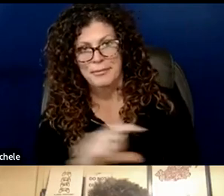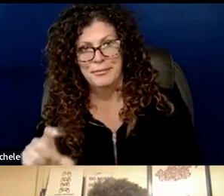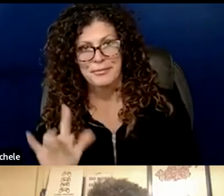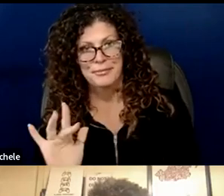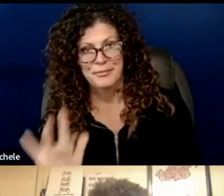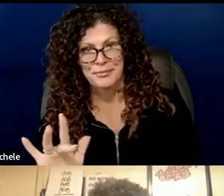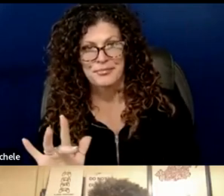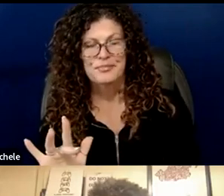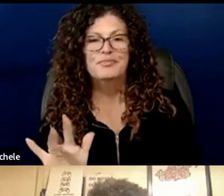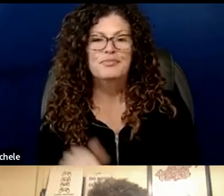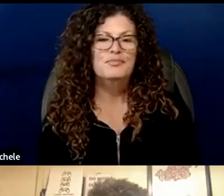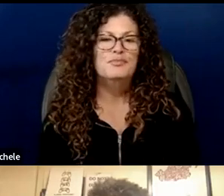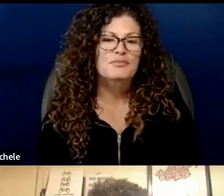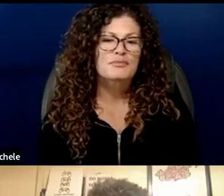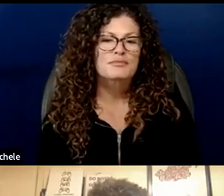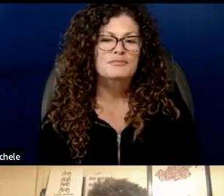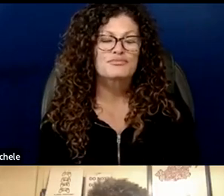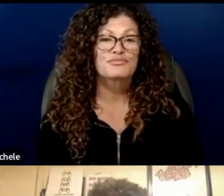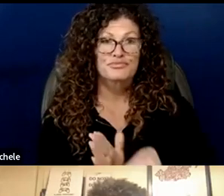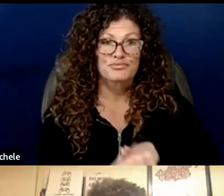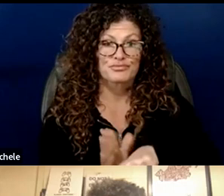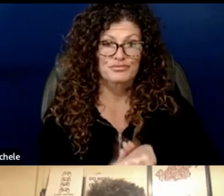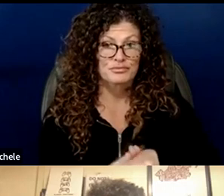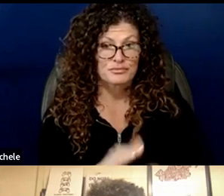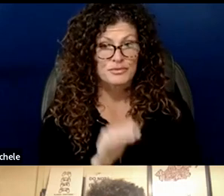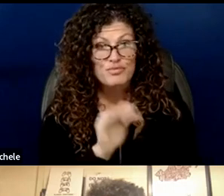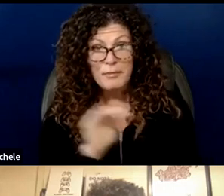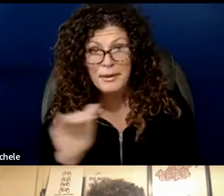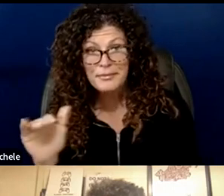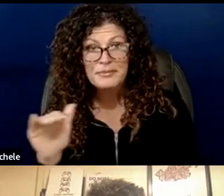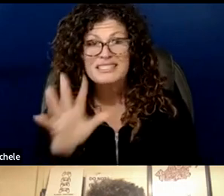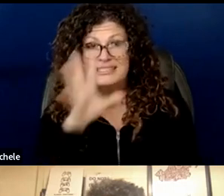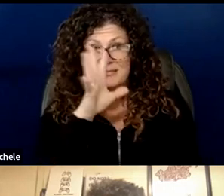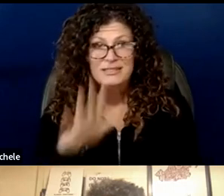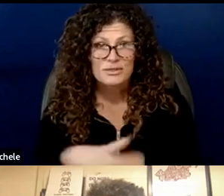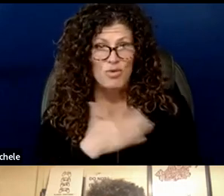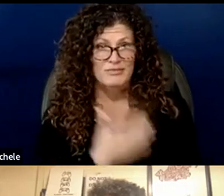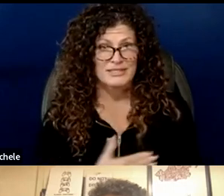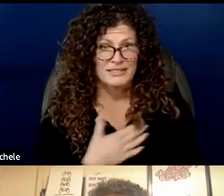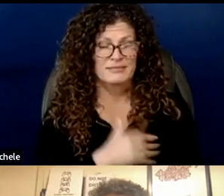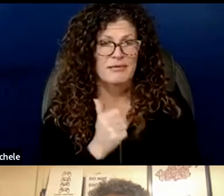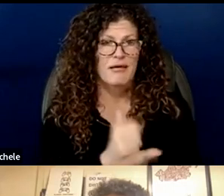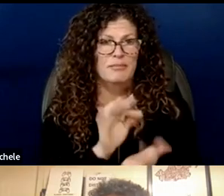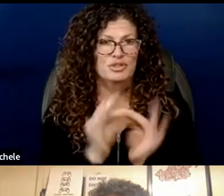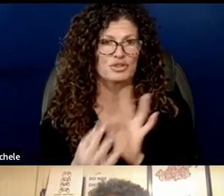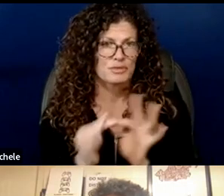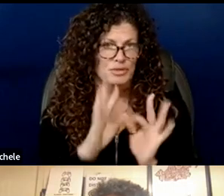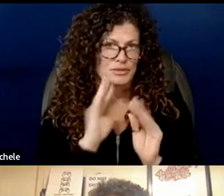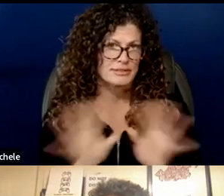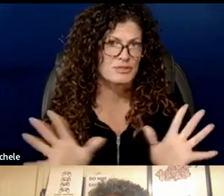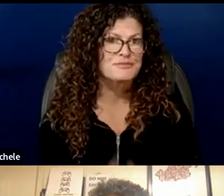i would like to remind everyone to speak at a slower pace to help our interpreters tonight